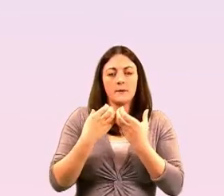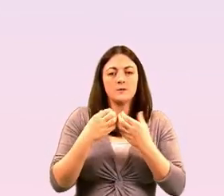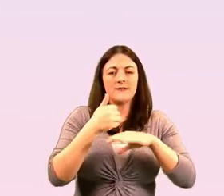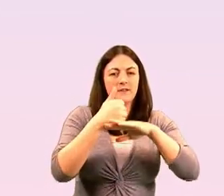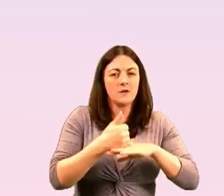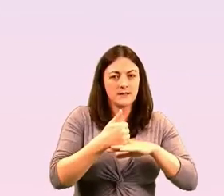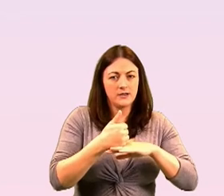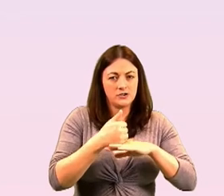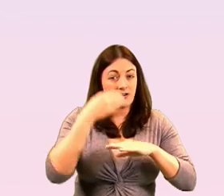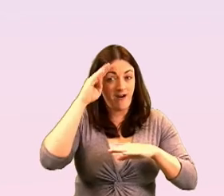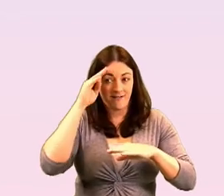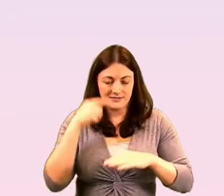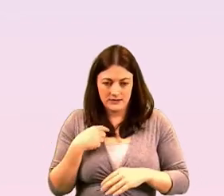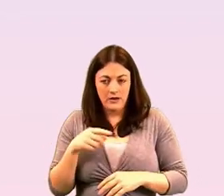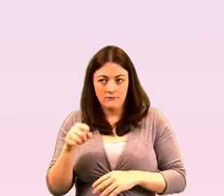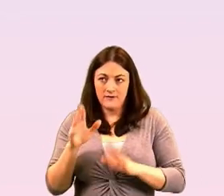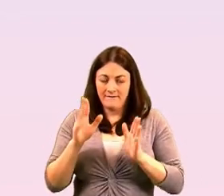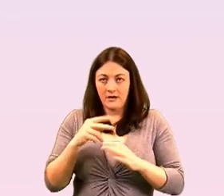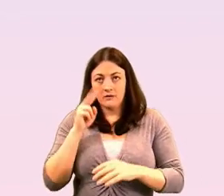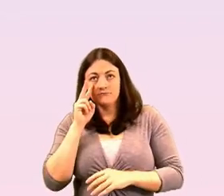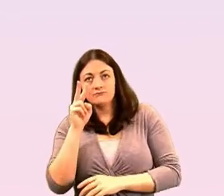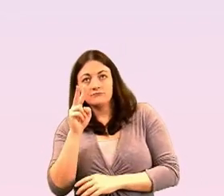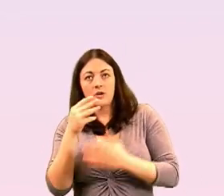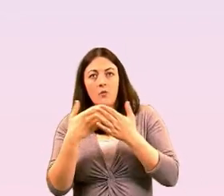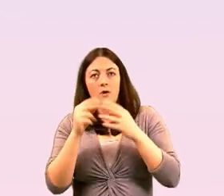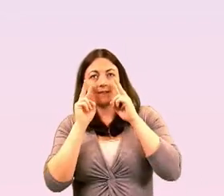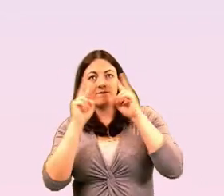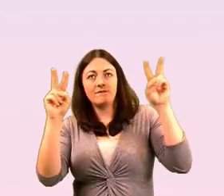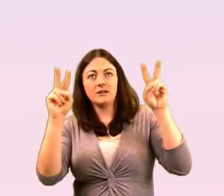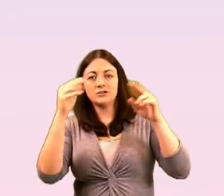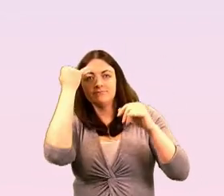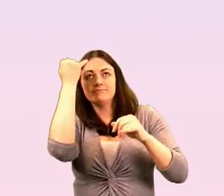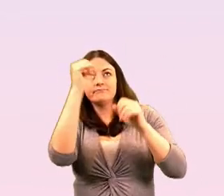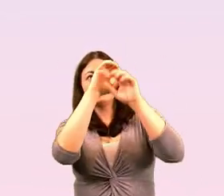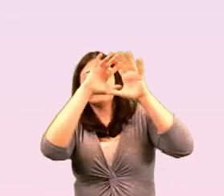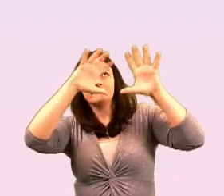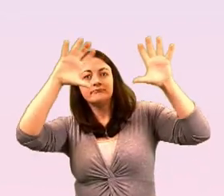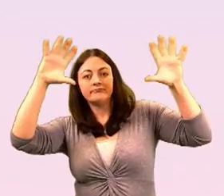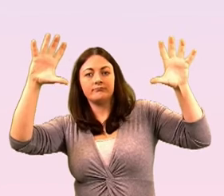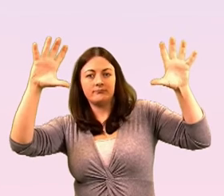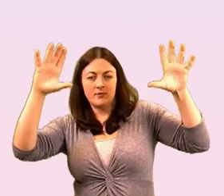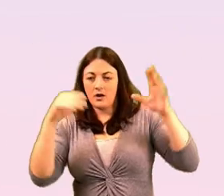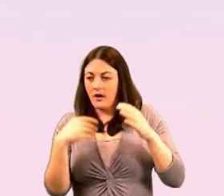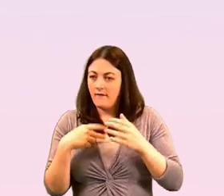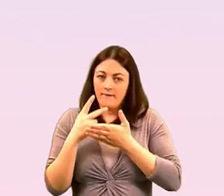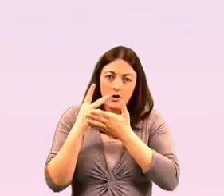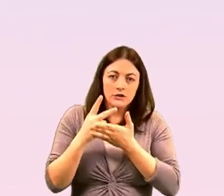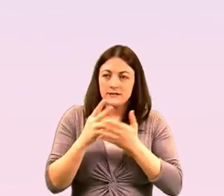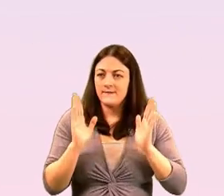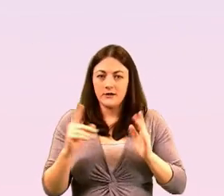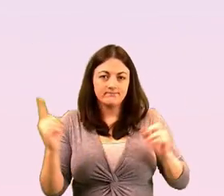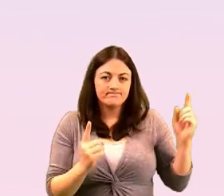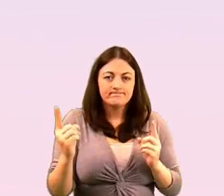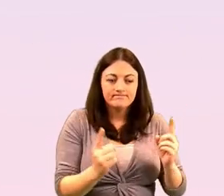really saw the vision and and back the vision of volunteers who came together and saw the need for national service